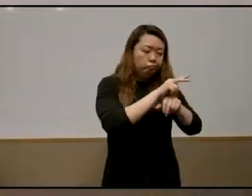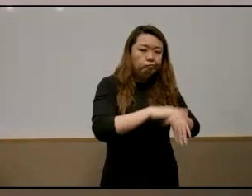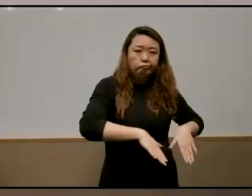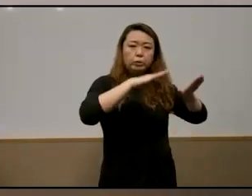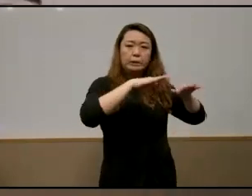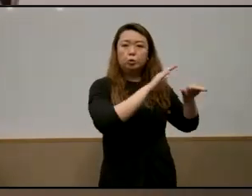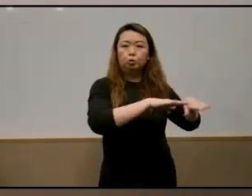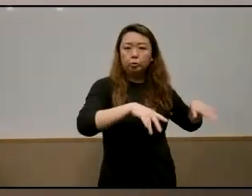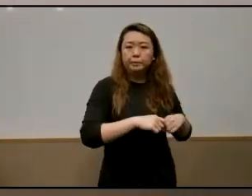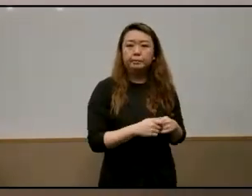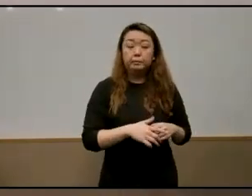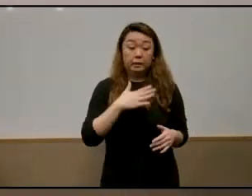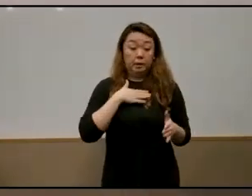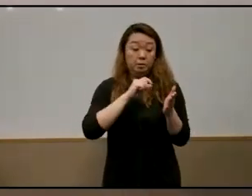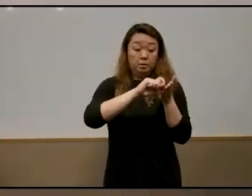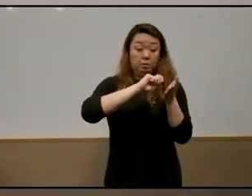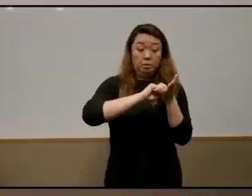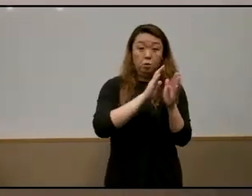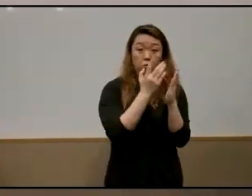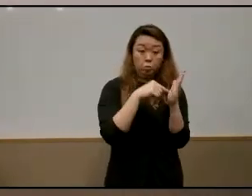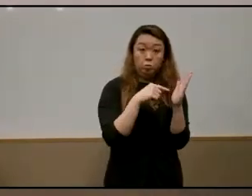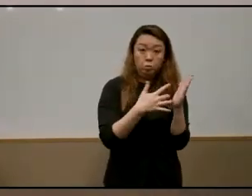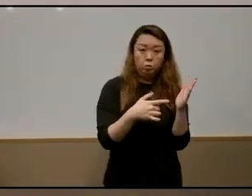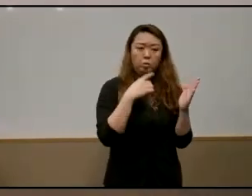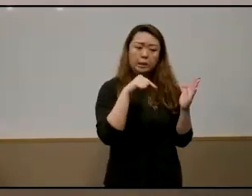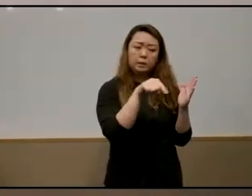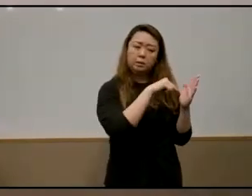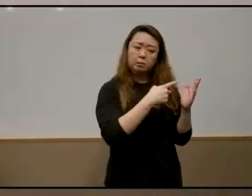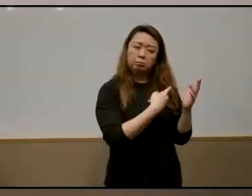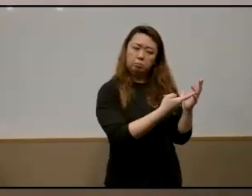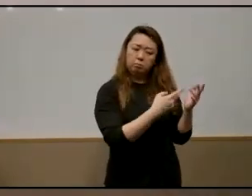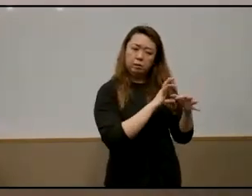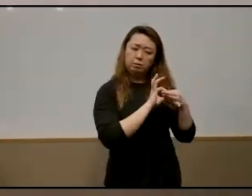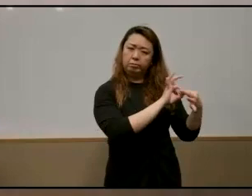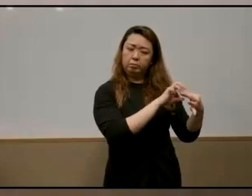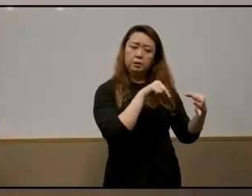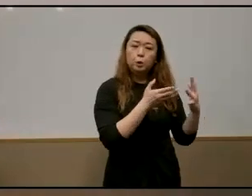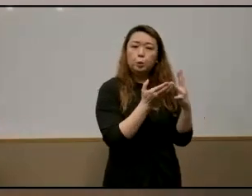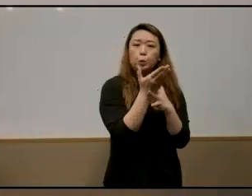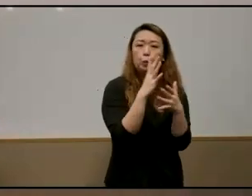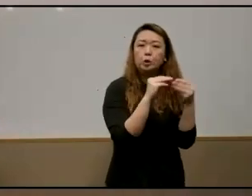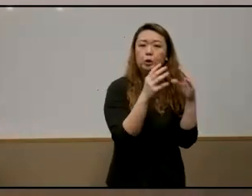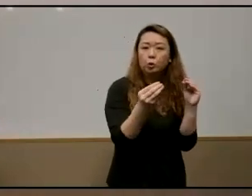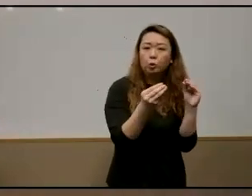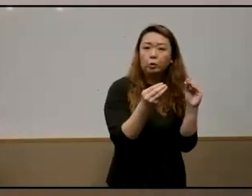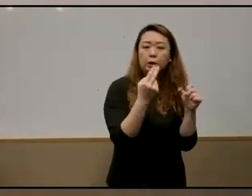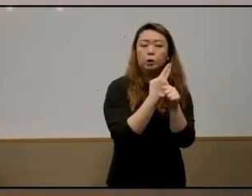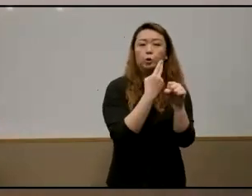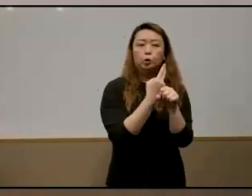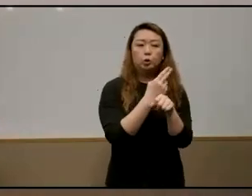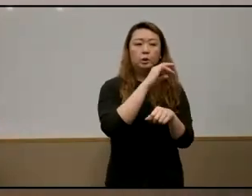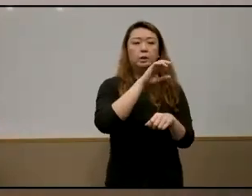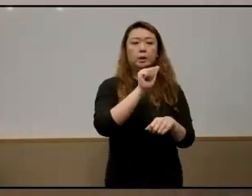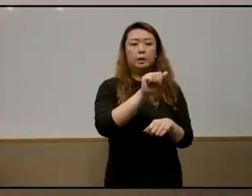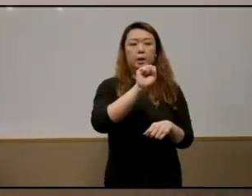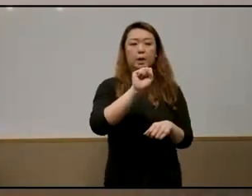in the introduction of my book i described these close relations with the school and state through the story of anjushri's family so i'll read an